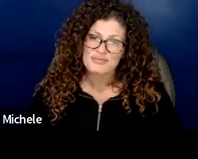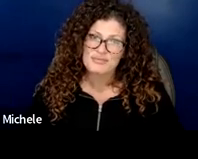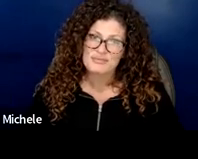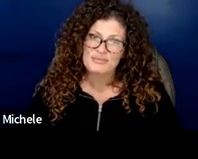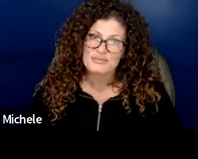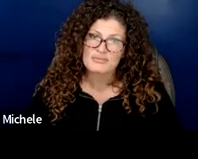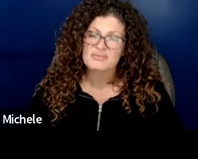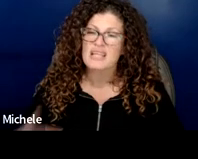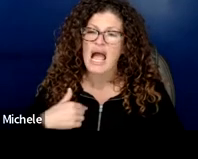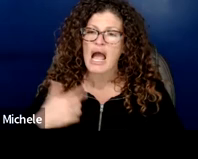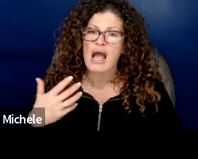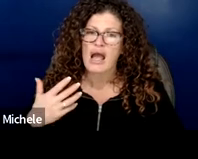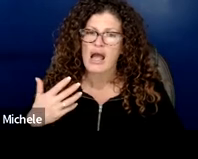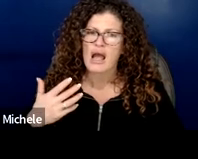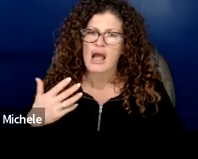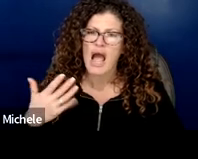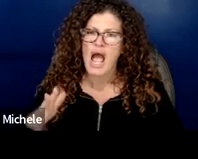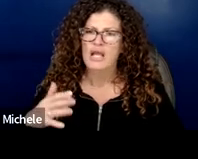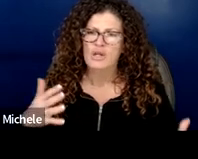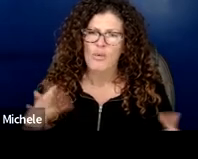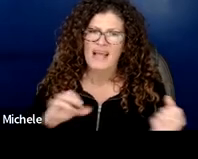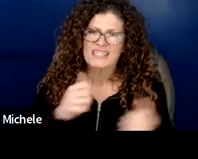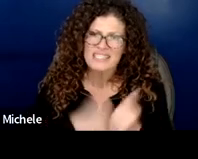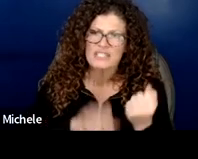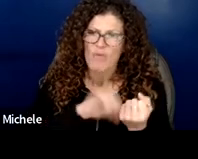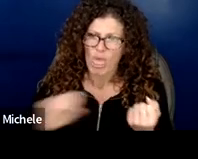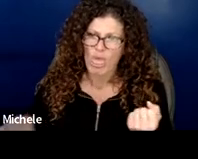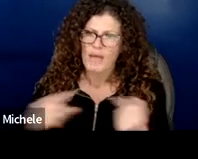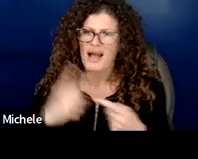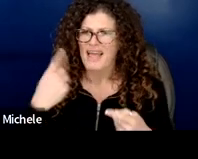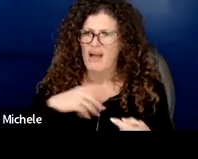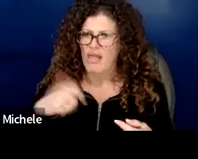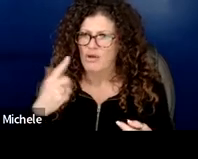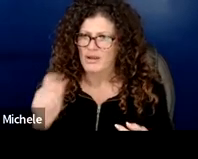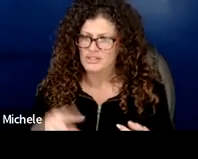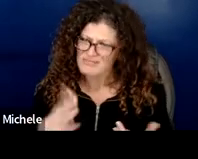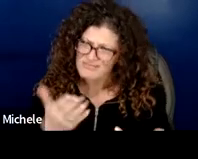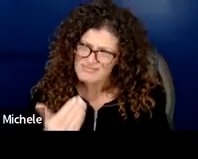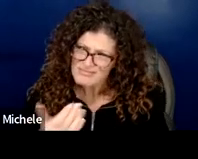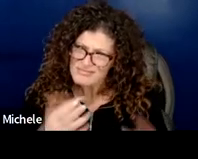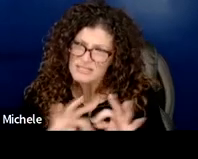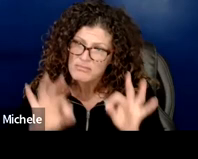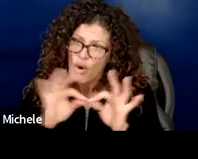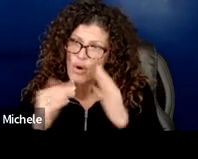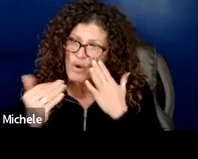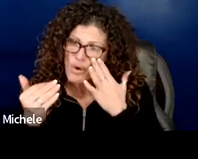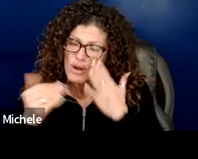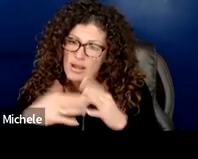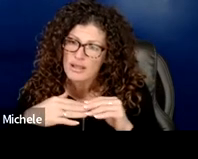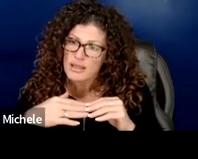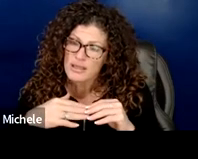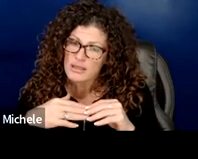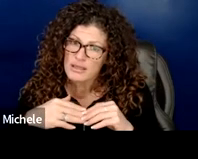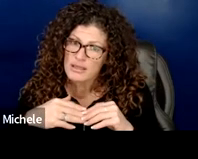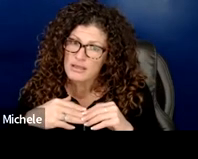i'm not trying to make it a long process by each section but that's okay i think it's important um because we want to get to